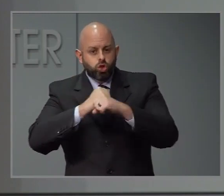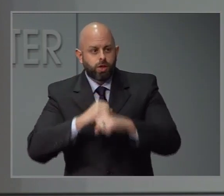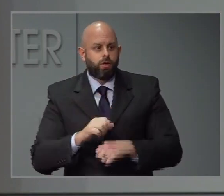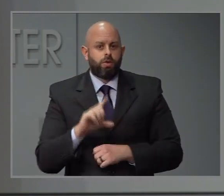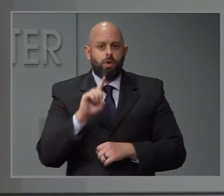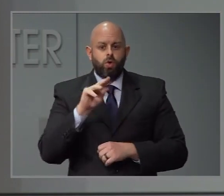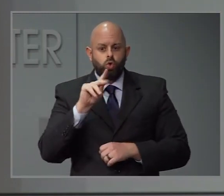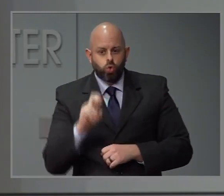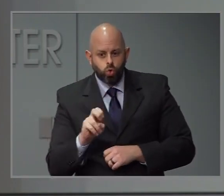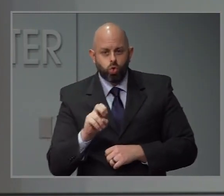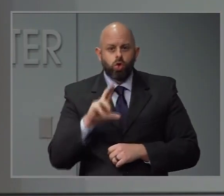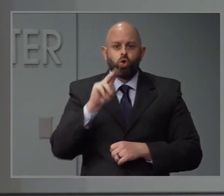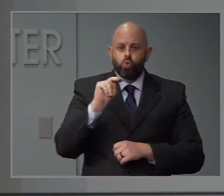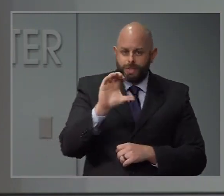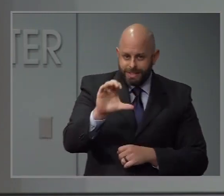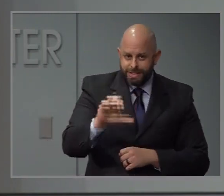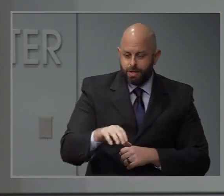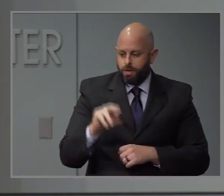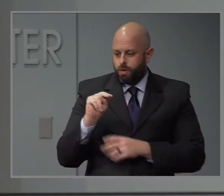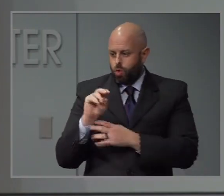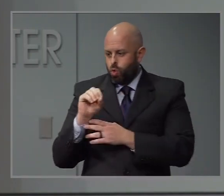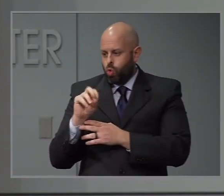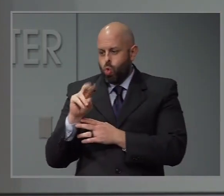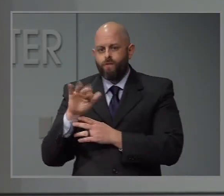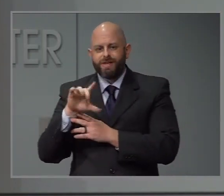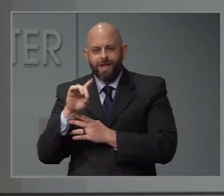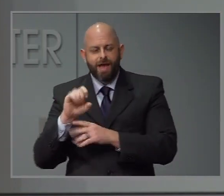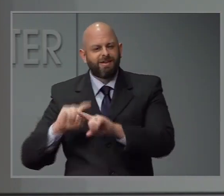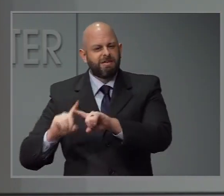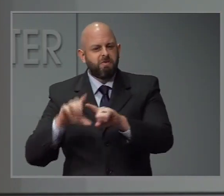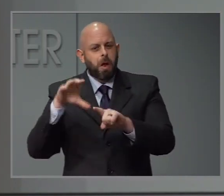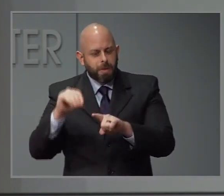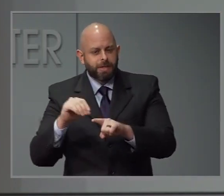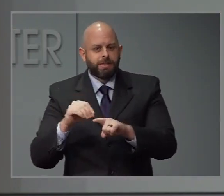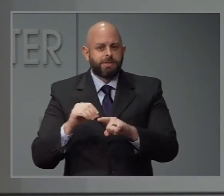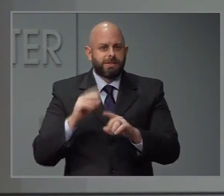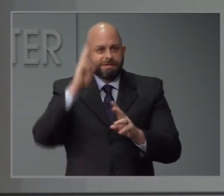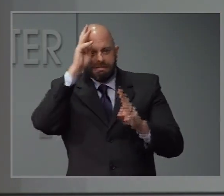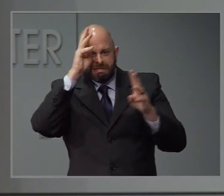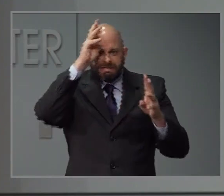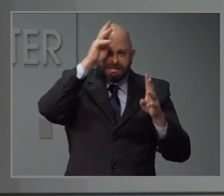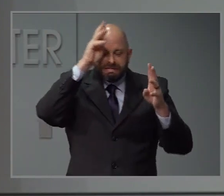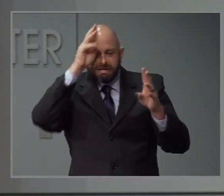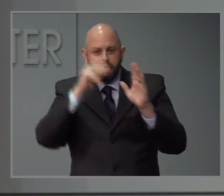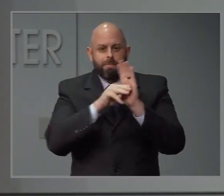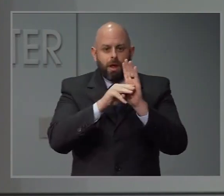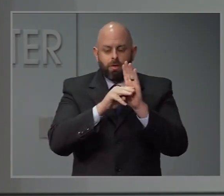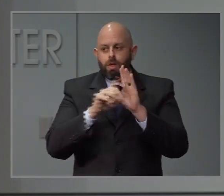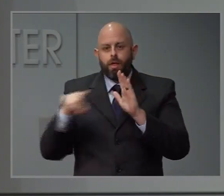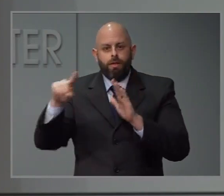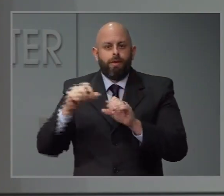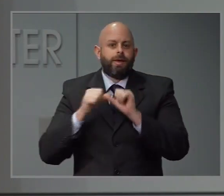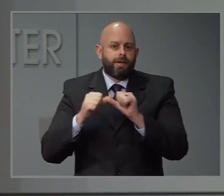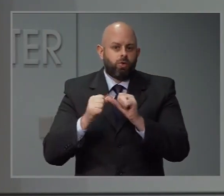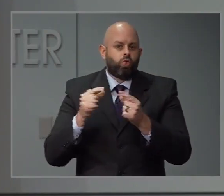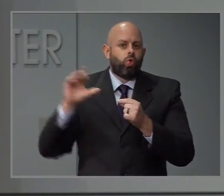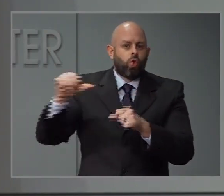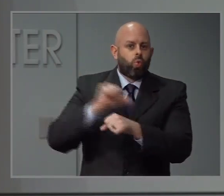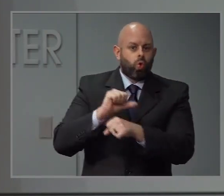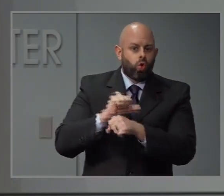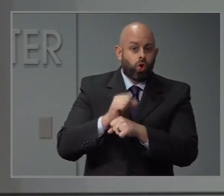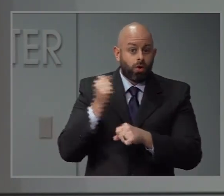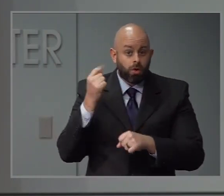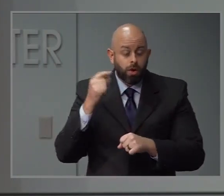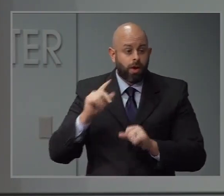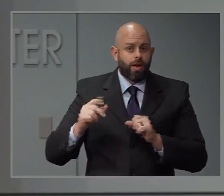together for that first round of modeling. I know they have continued to do their work. Obviously, things are changing so